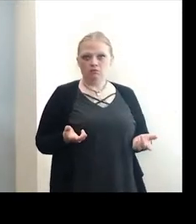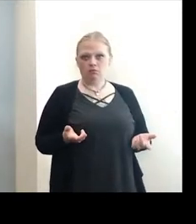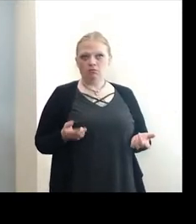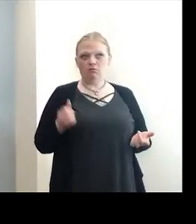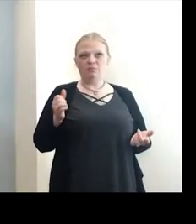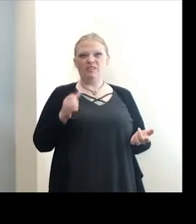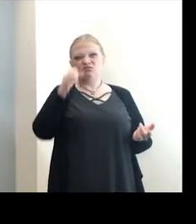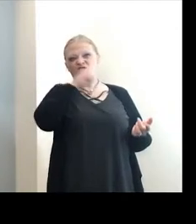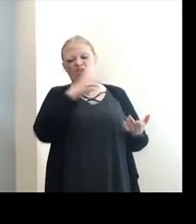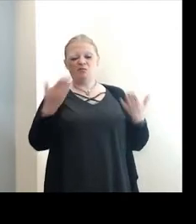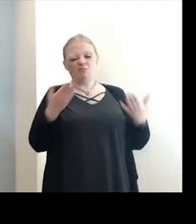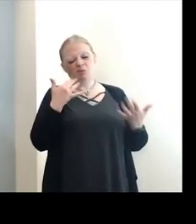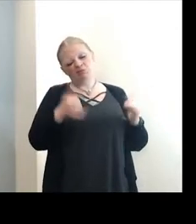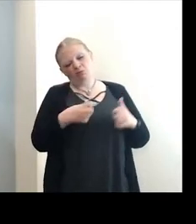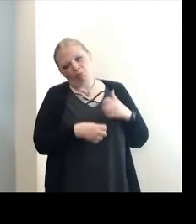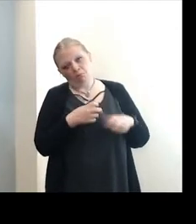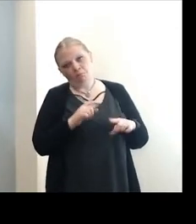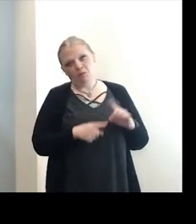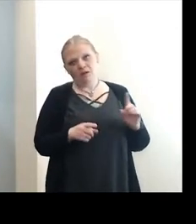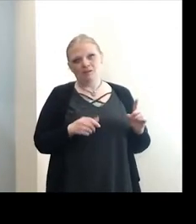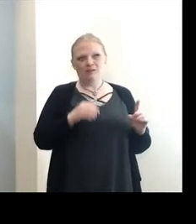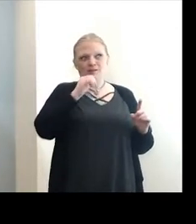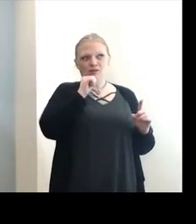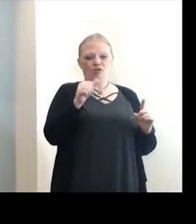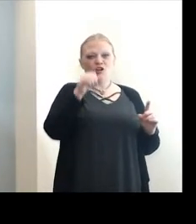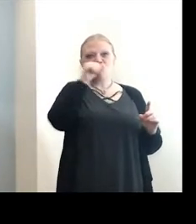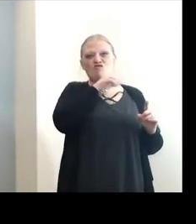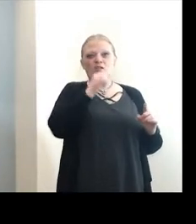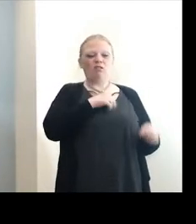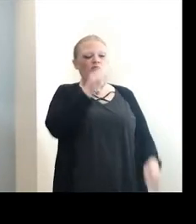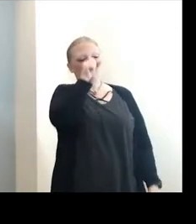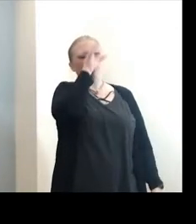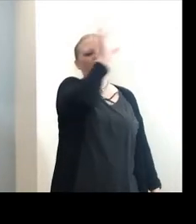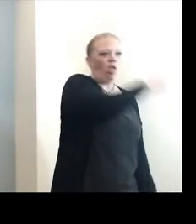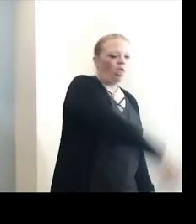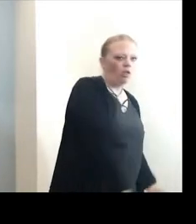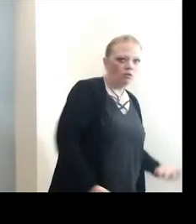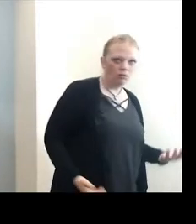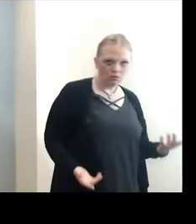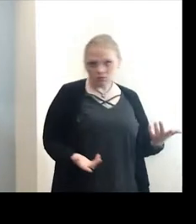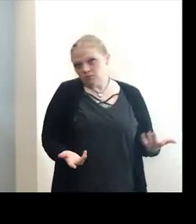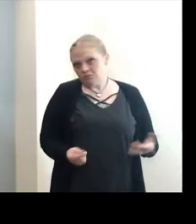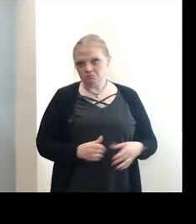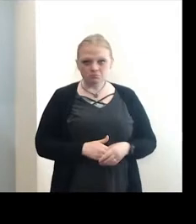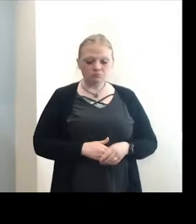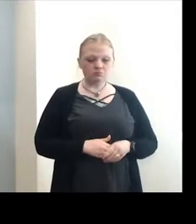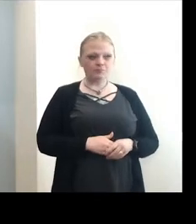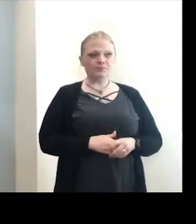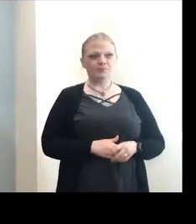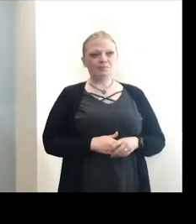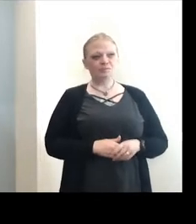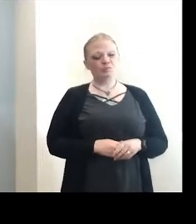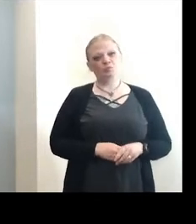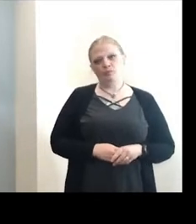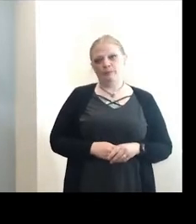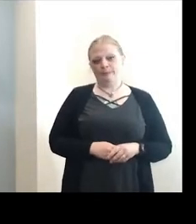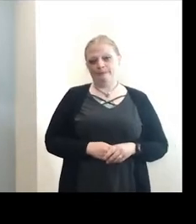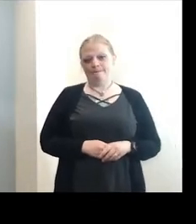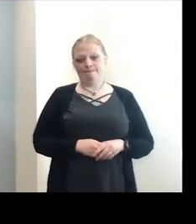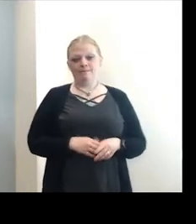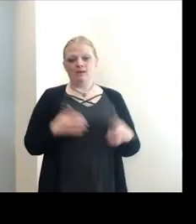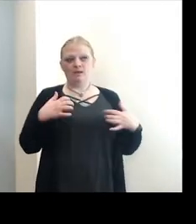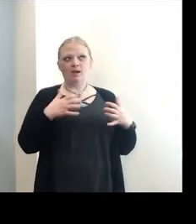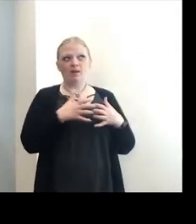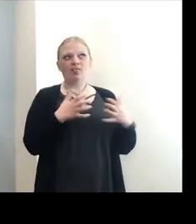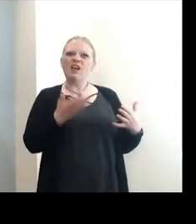inebriated still might be a problem, but at least they're not going to be drunk and giving someone COVID-19 who's sitting next to them. So I've had a